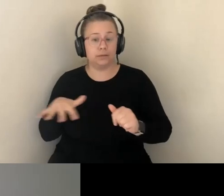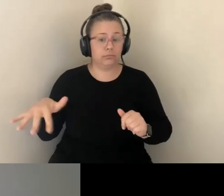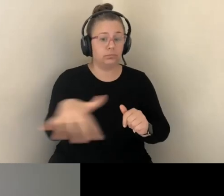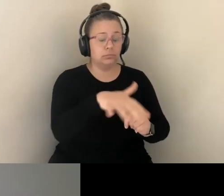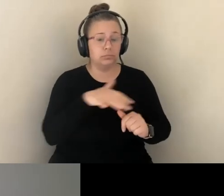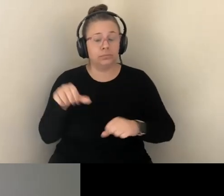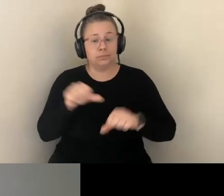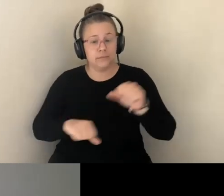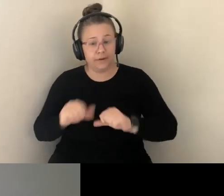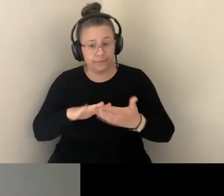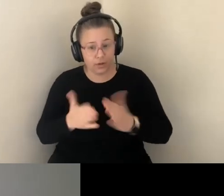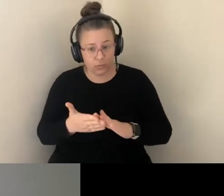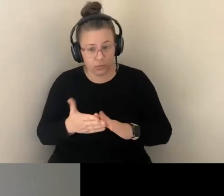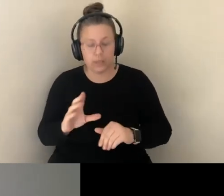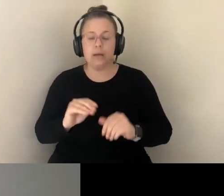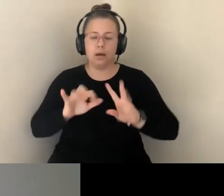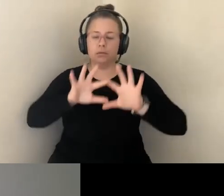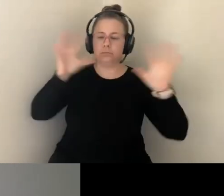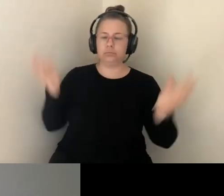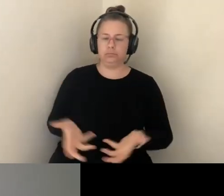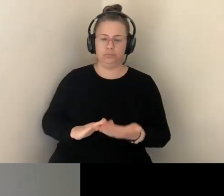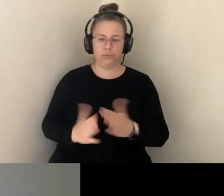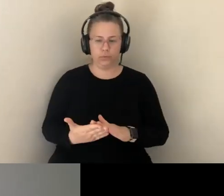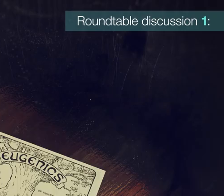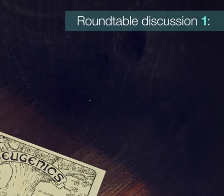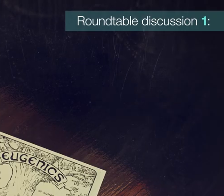CAN ENSURE THAT GENOMICS IS A SCIENCE FOR ALL.